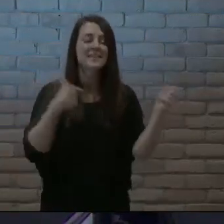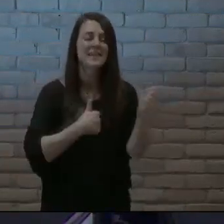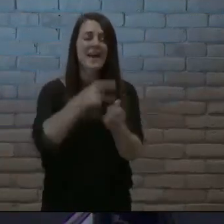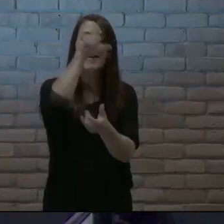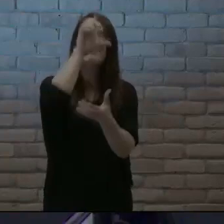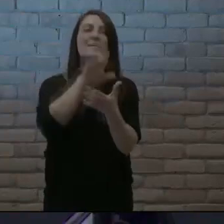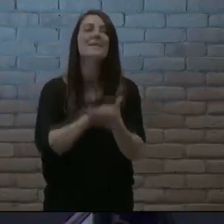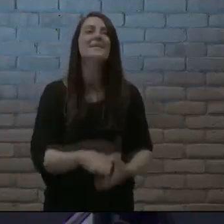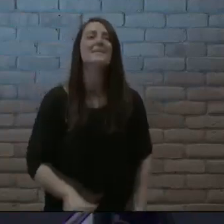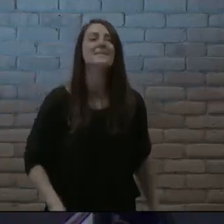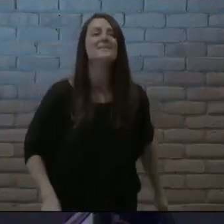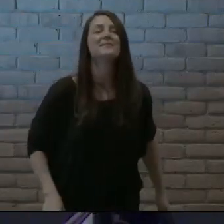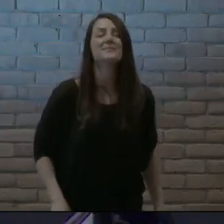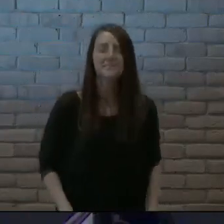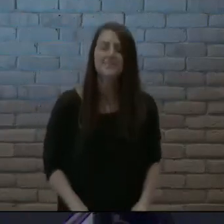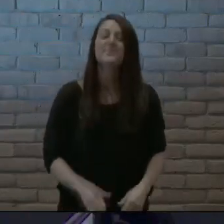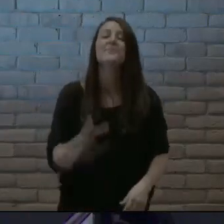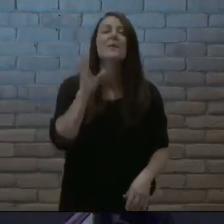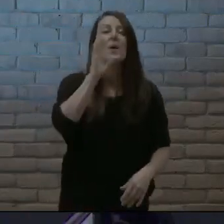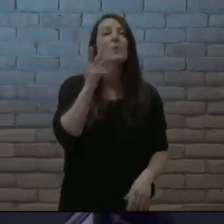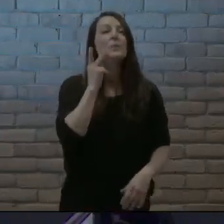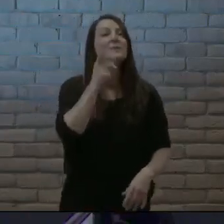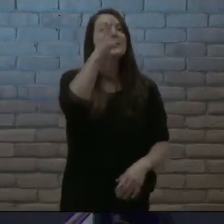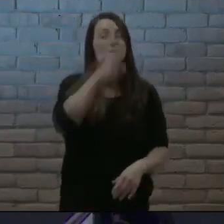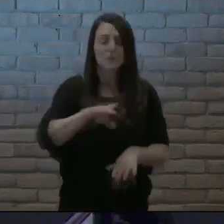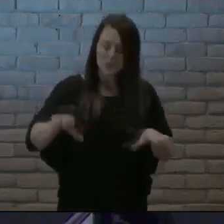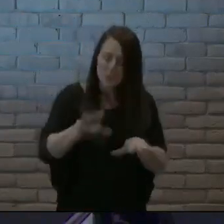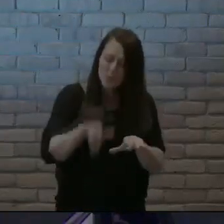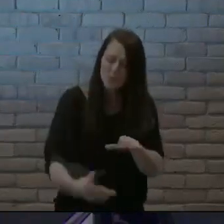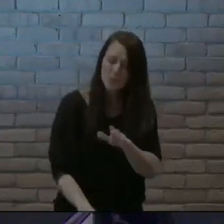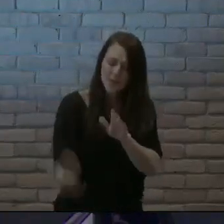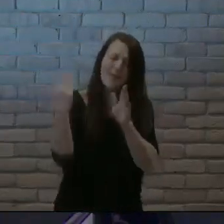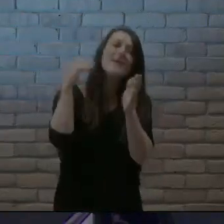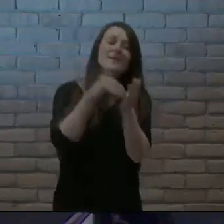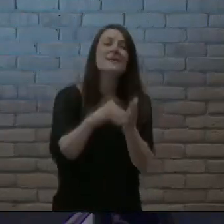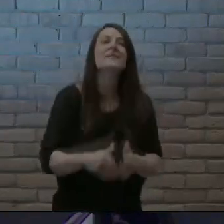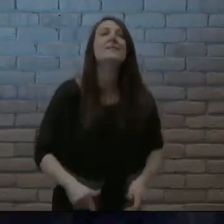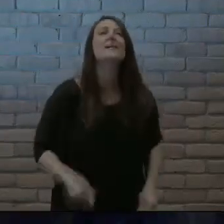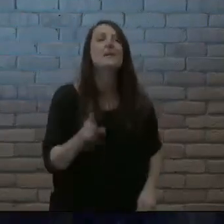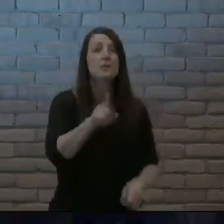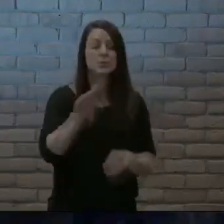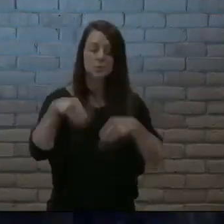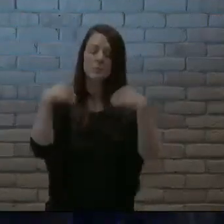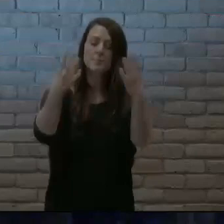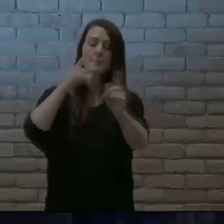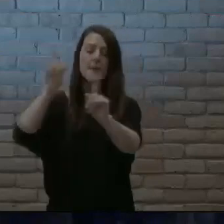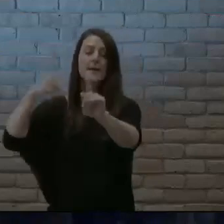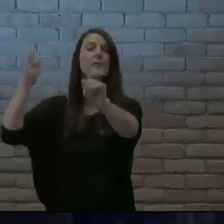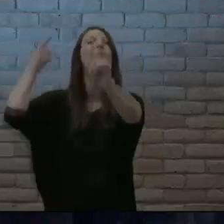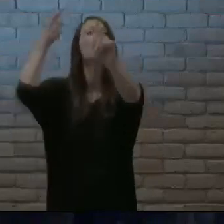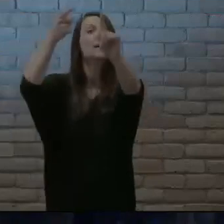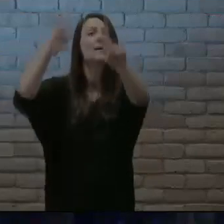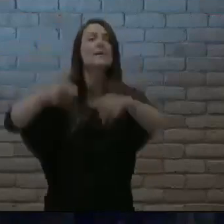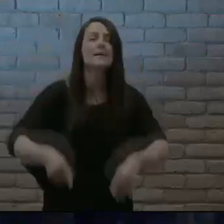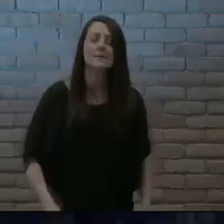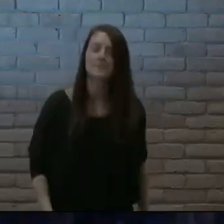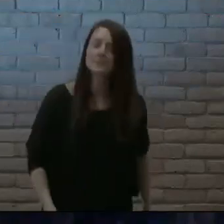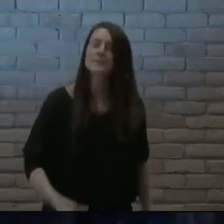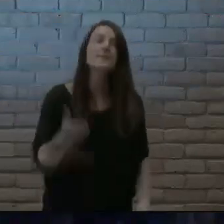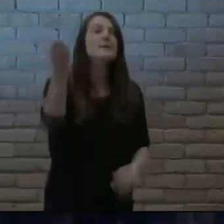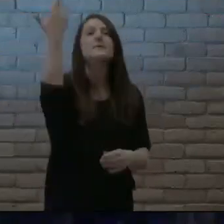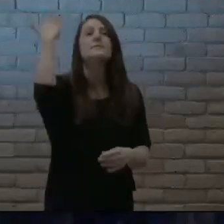And I believe I'll see you do it again again You've made a